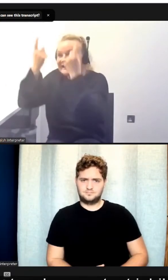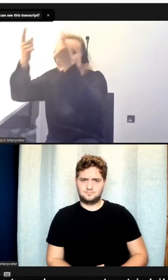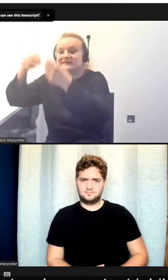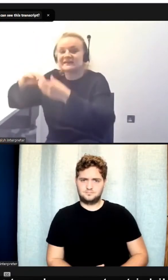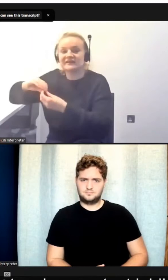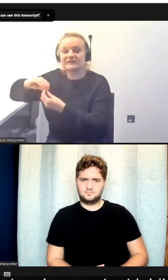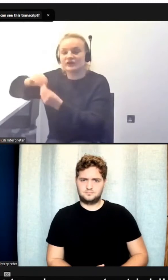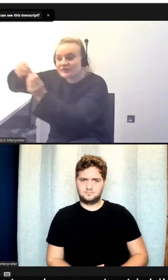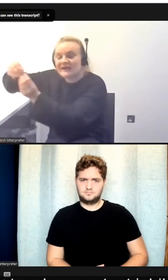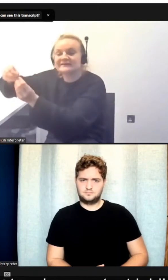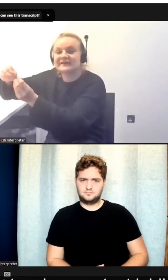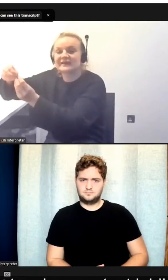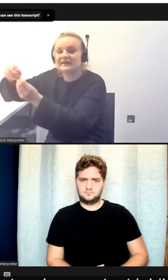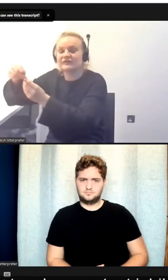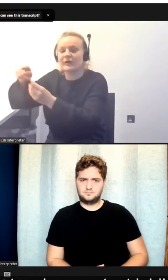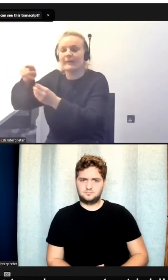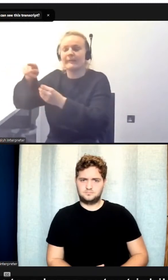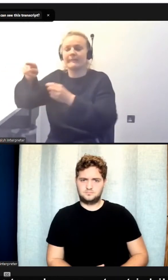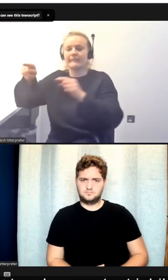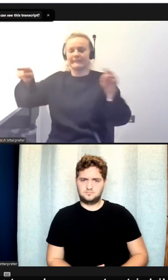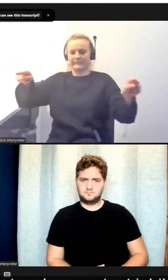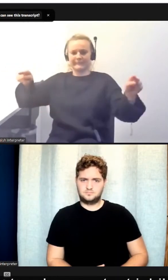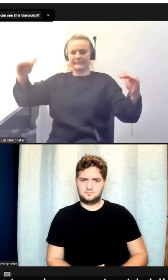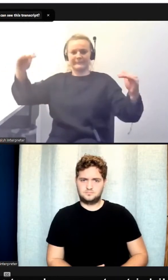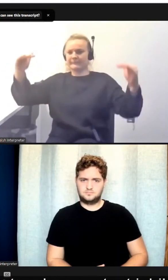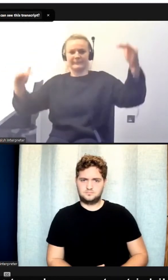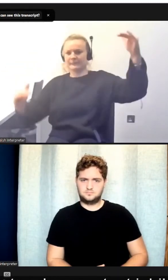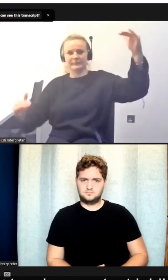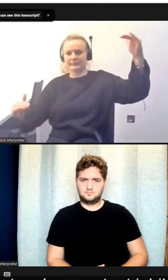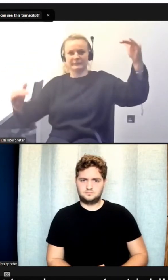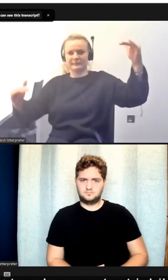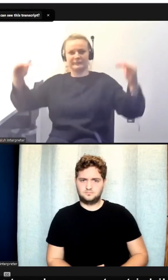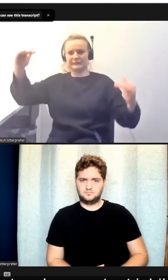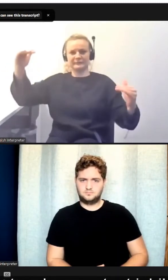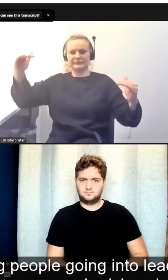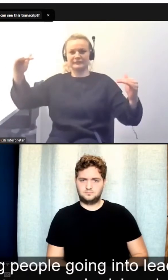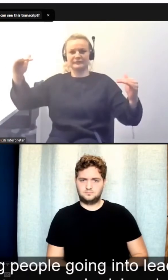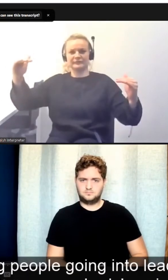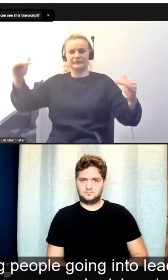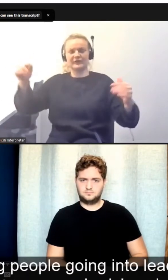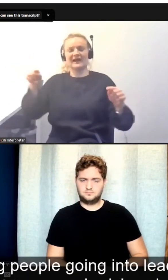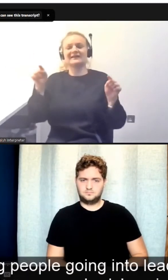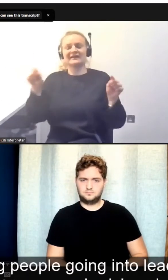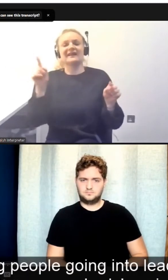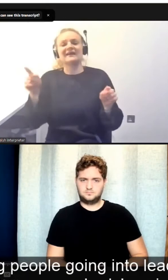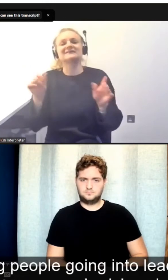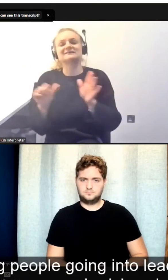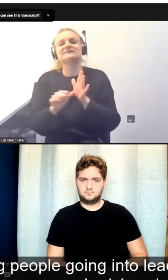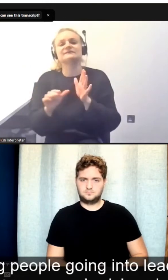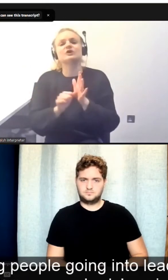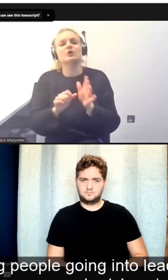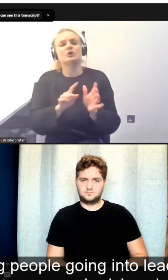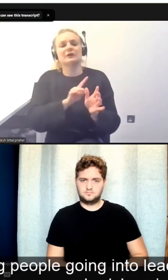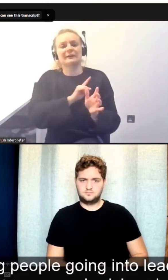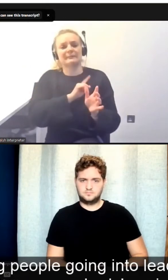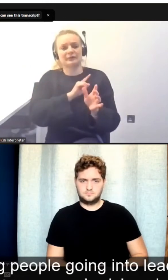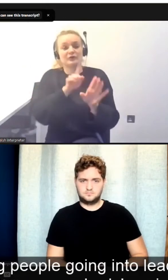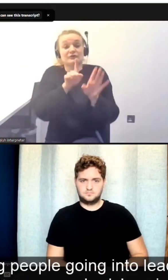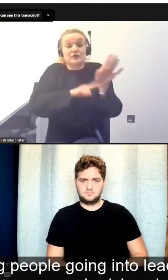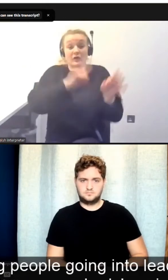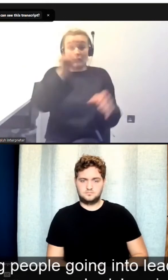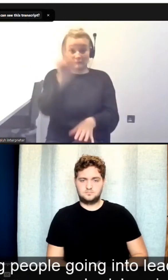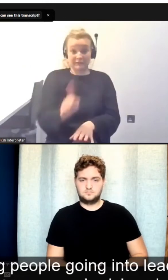actually designing organizations to a large extent that inhibit that. And I think the big challenge for young people